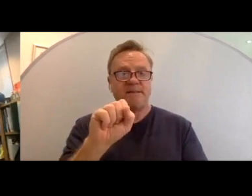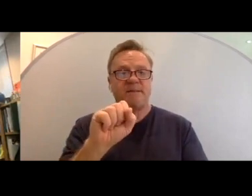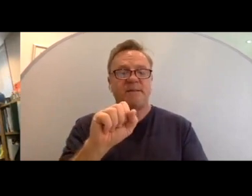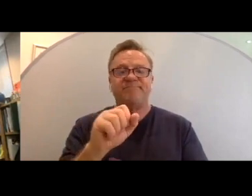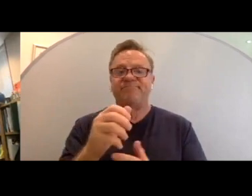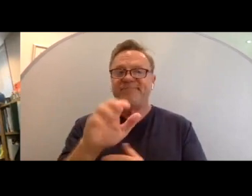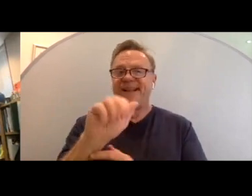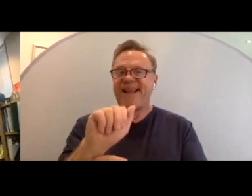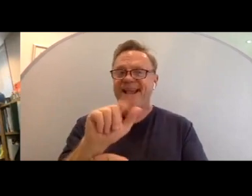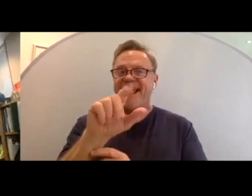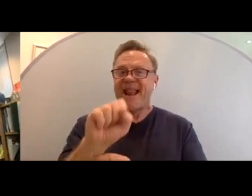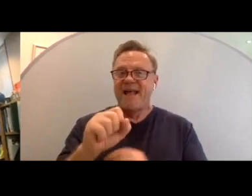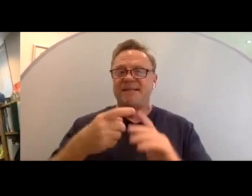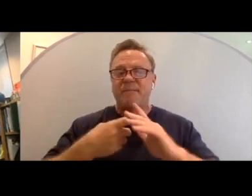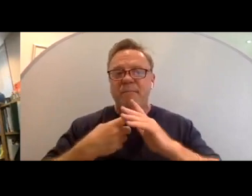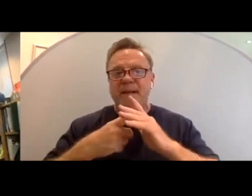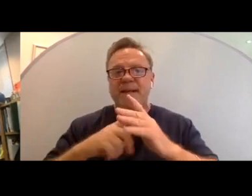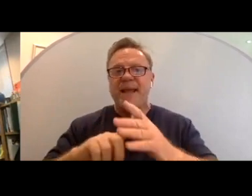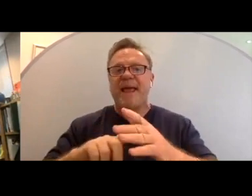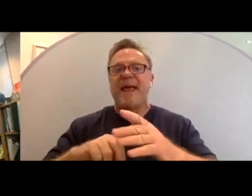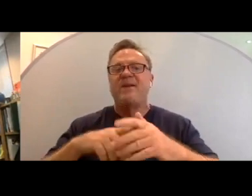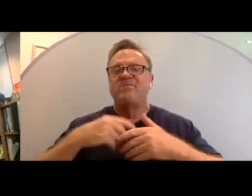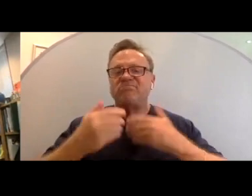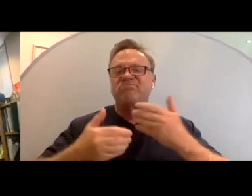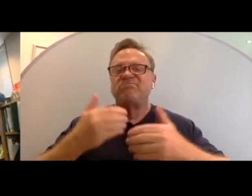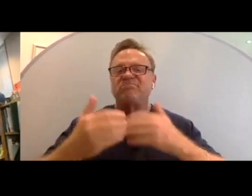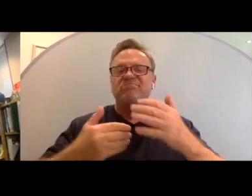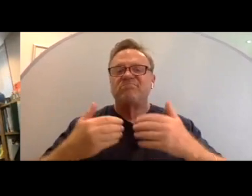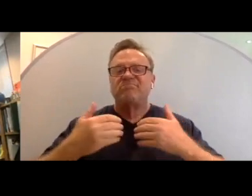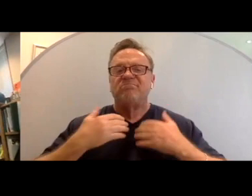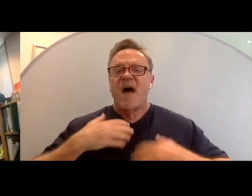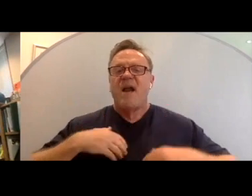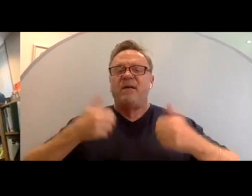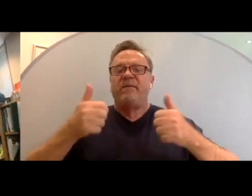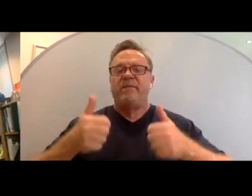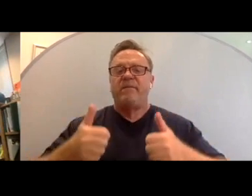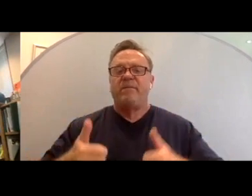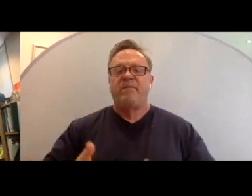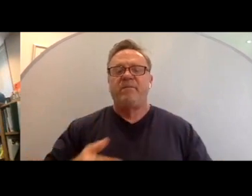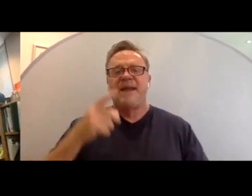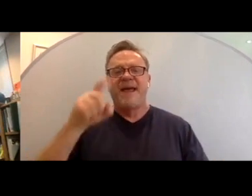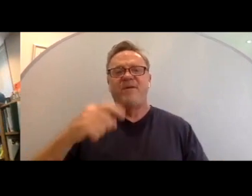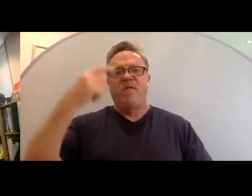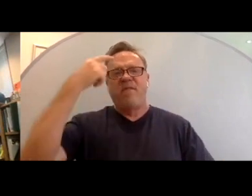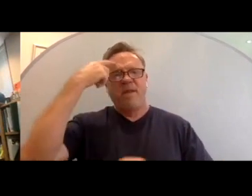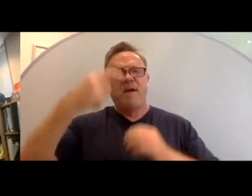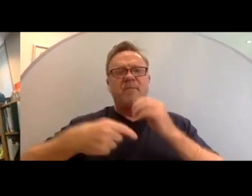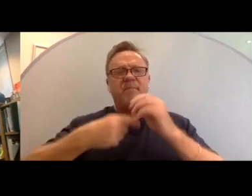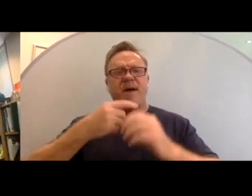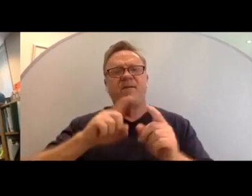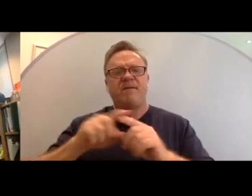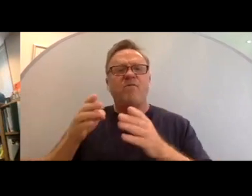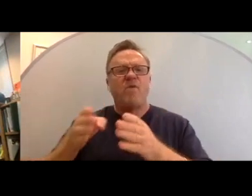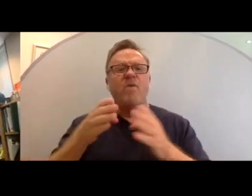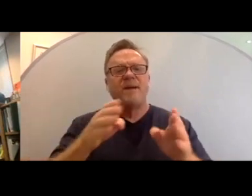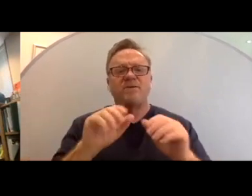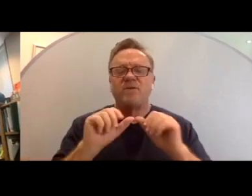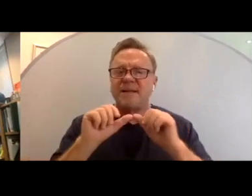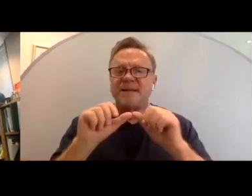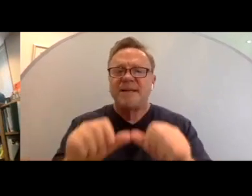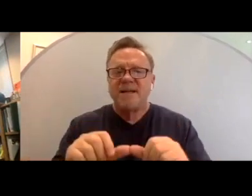ALS began to take its toll on his body, he had to think about ways to continue to